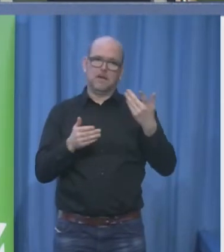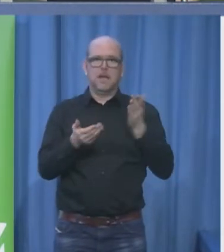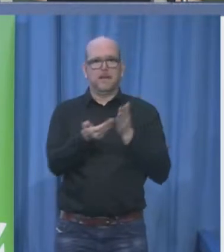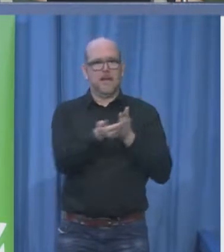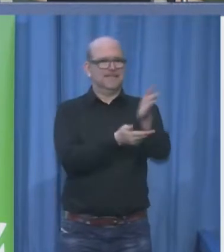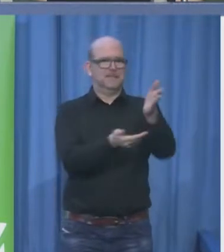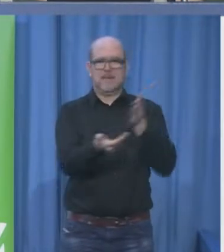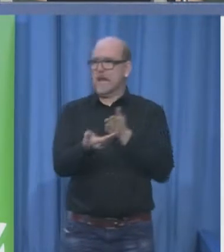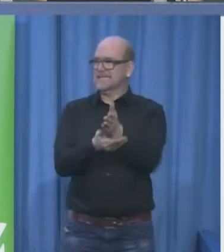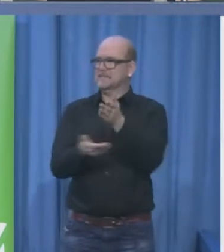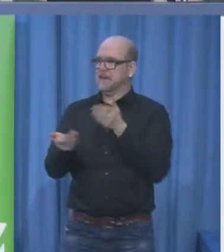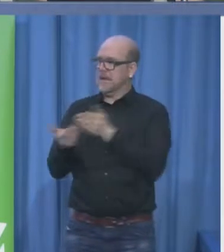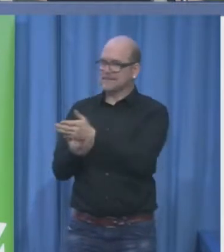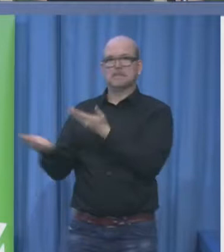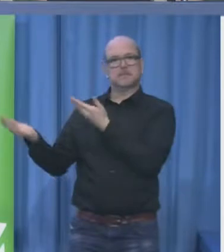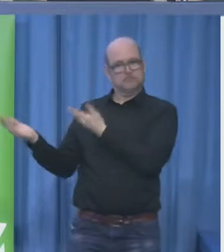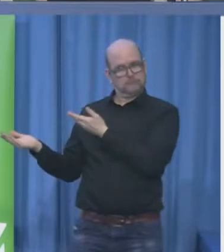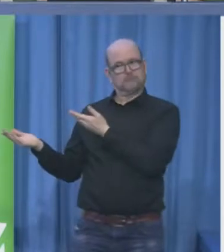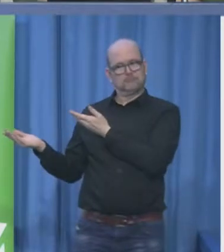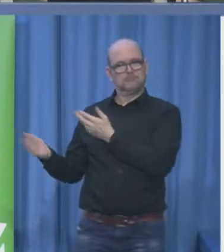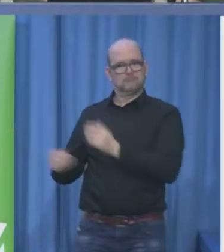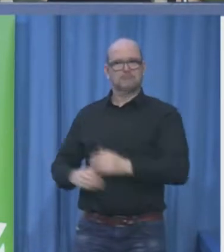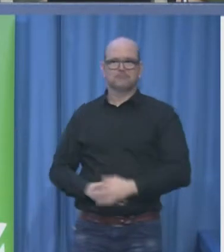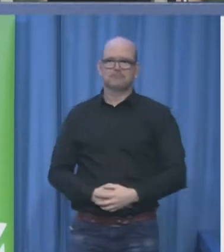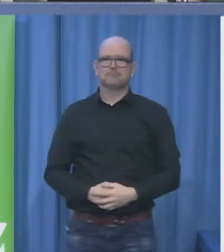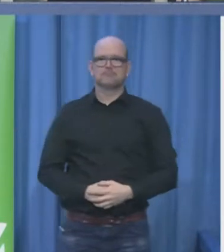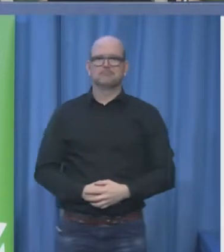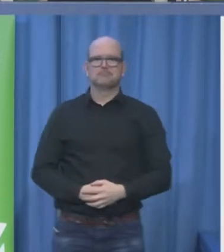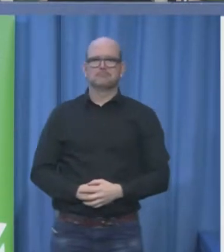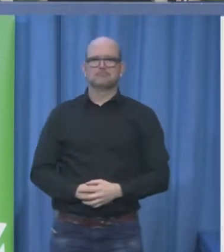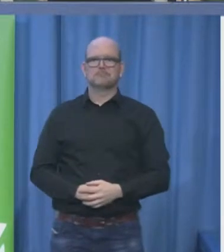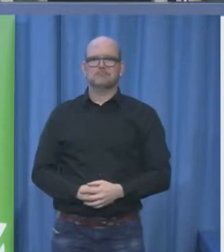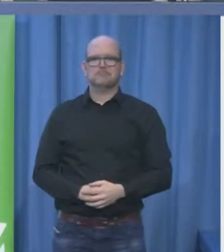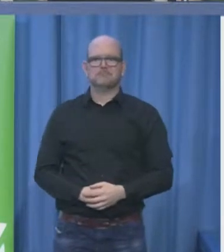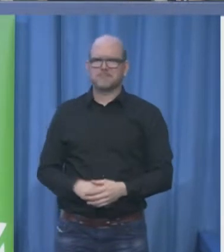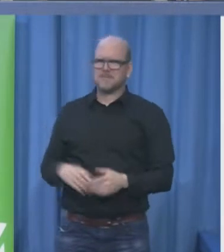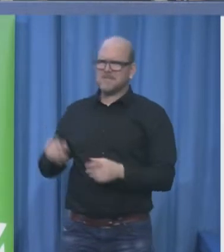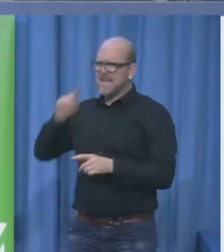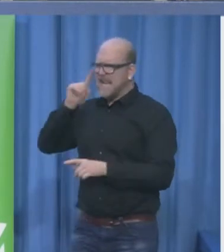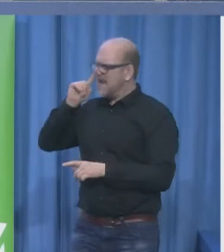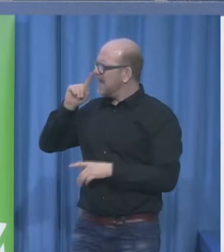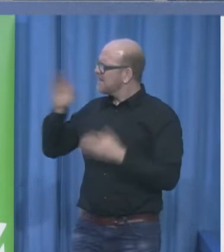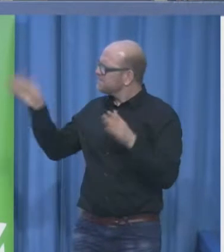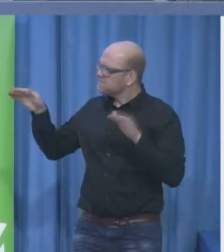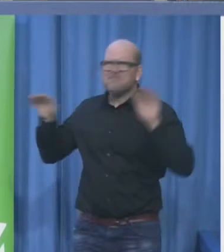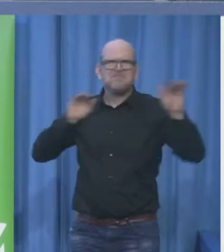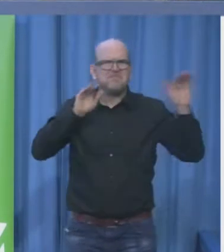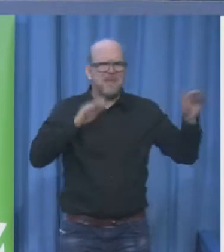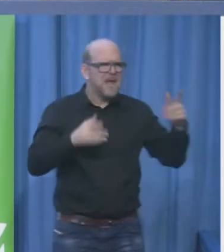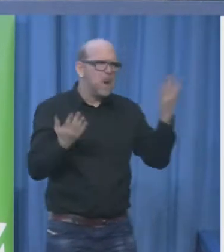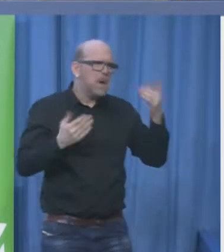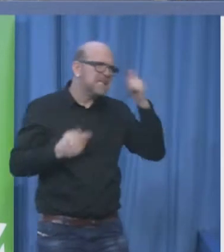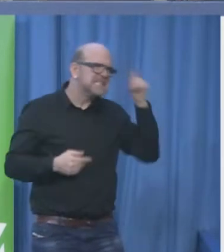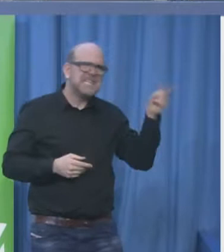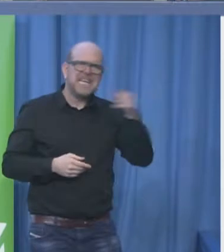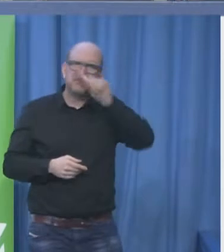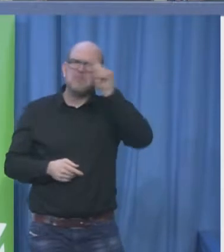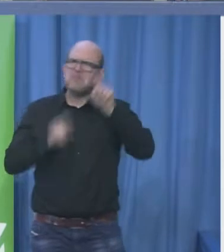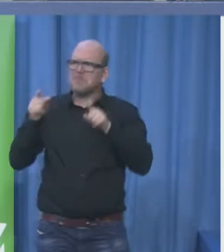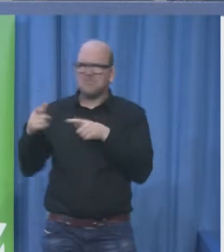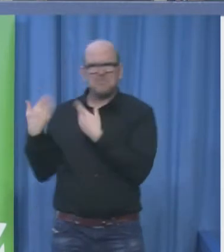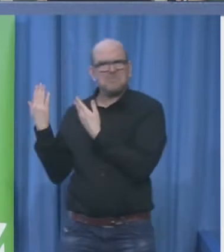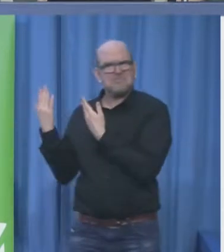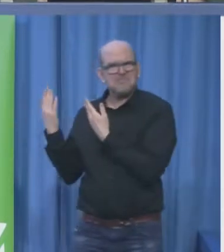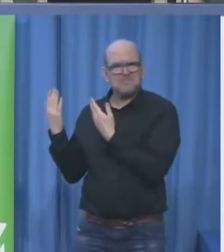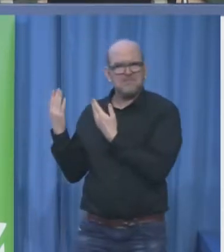well what did we think yeah we always brought disabled comedians into dinner with